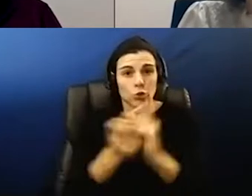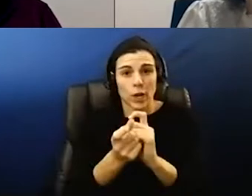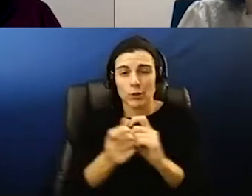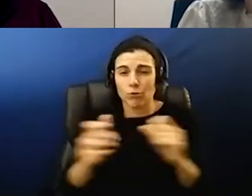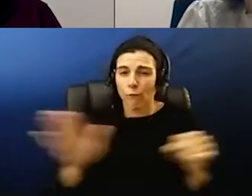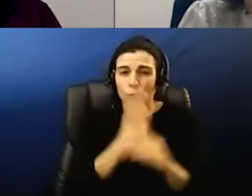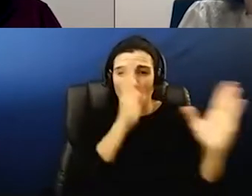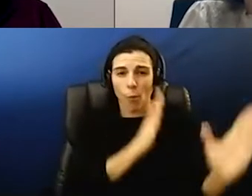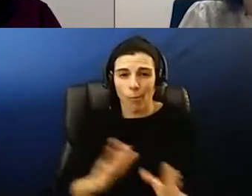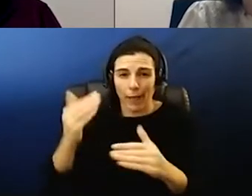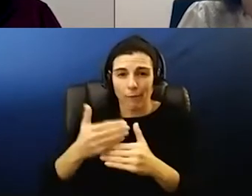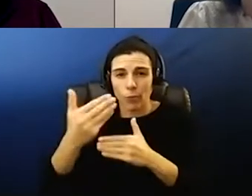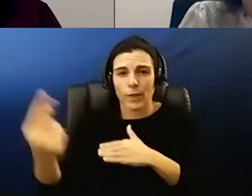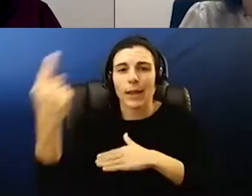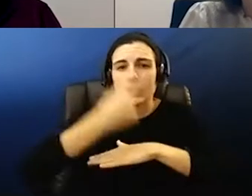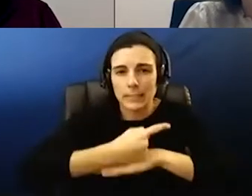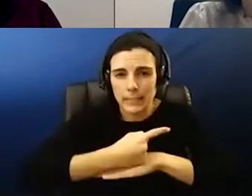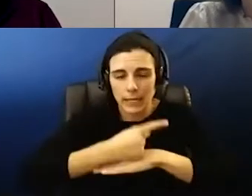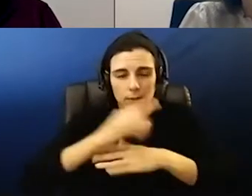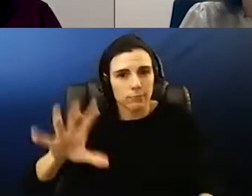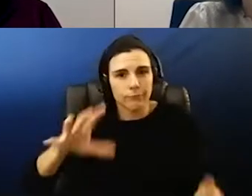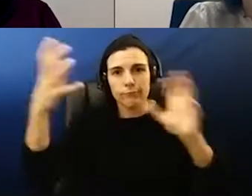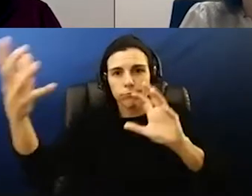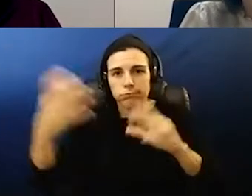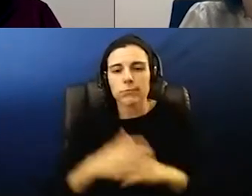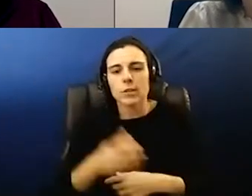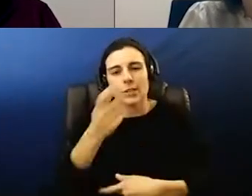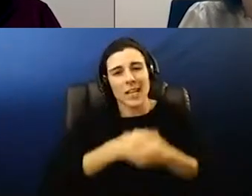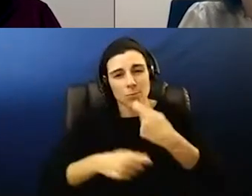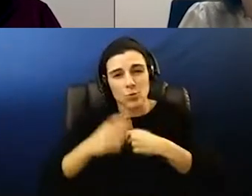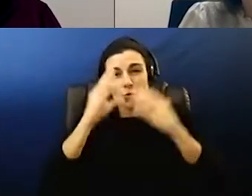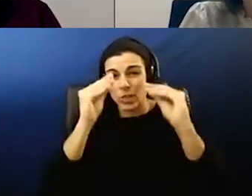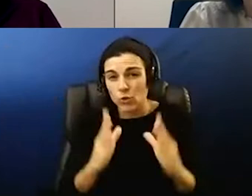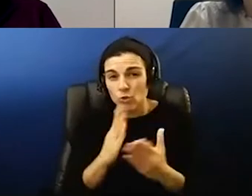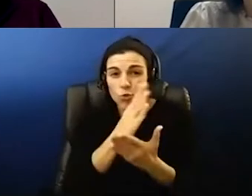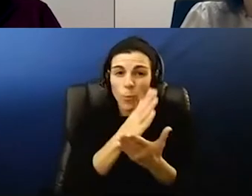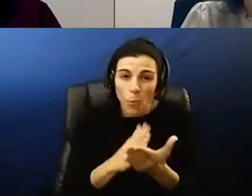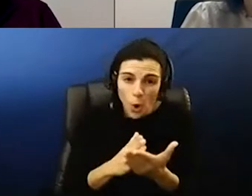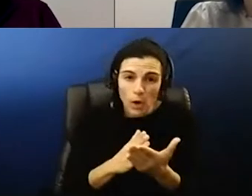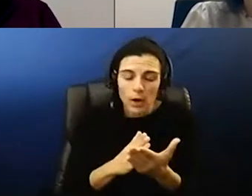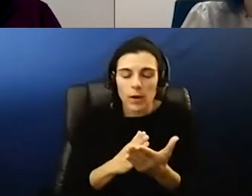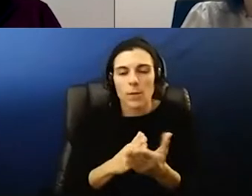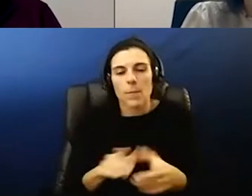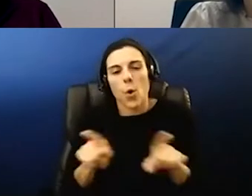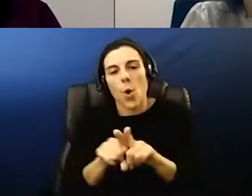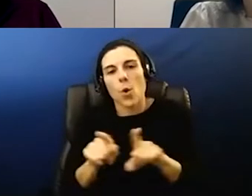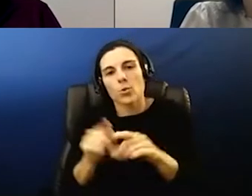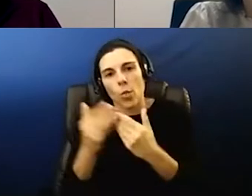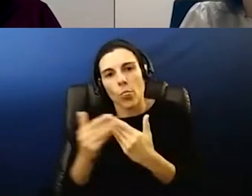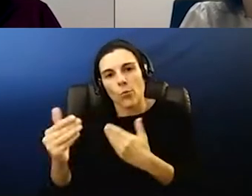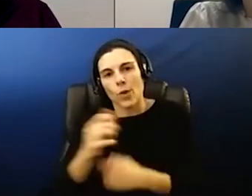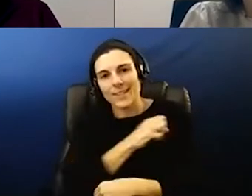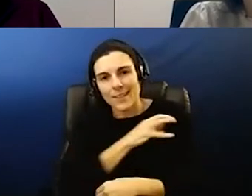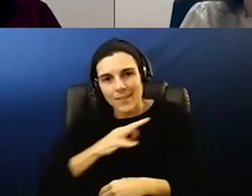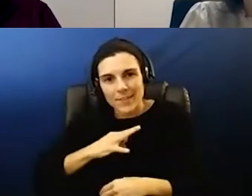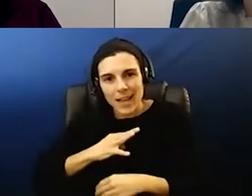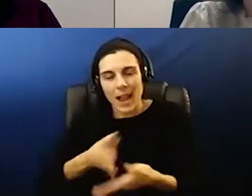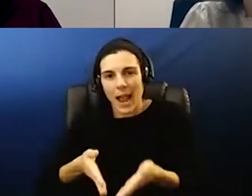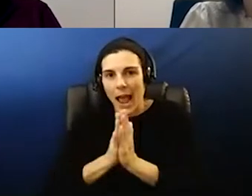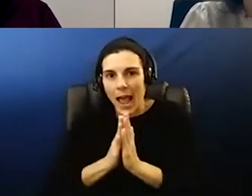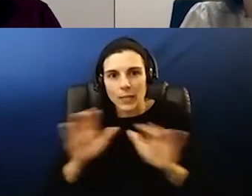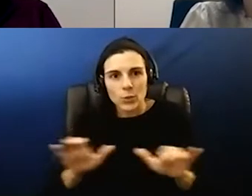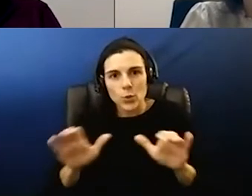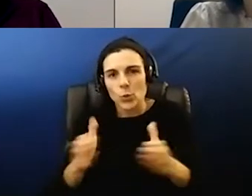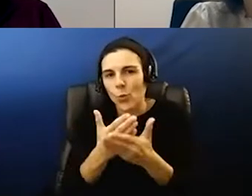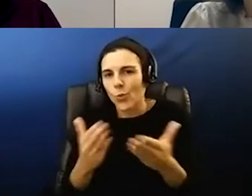the the next day so uh you know it's it's substitutes are part of it and then uh the rest of the staff are being asked to do things that